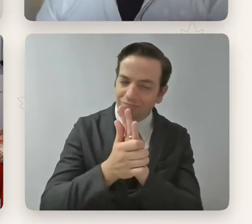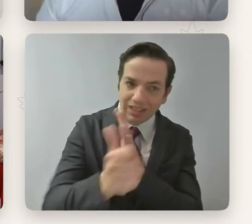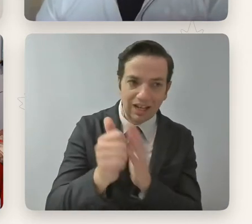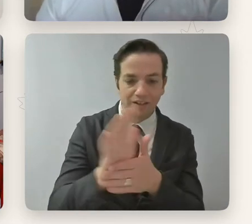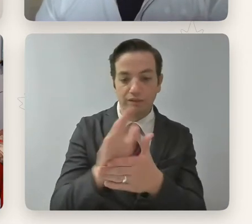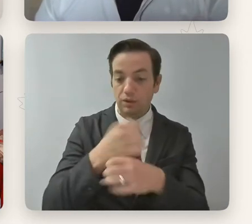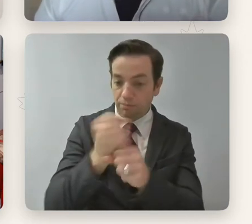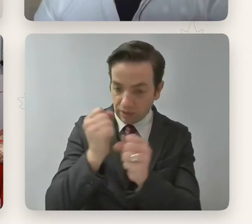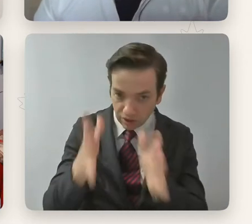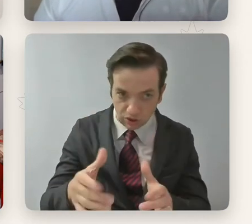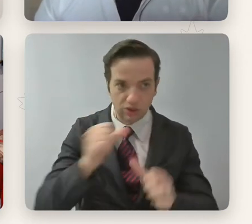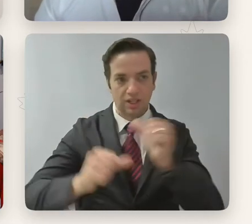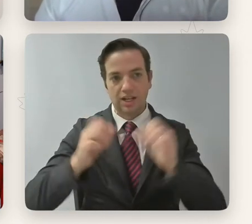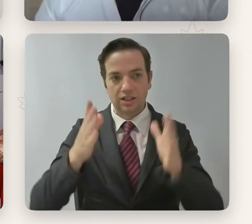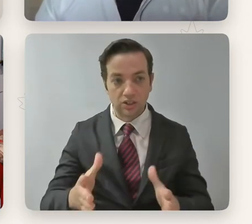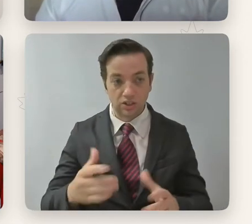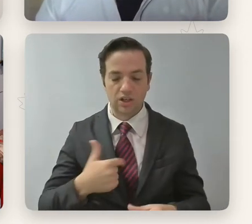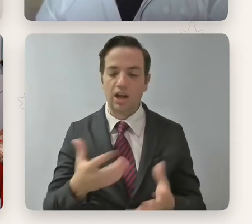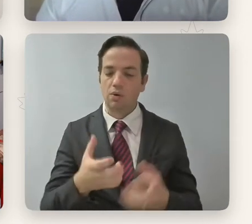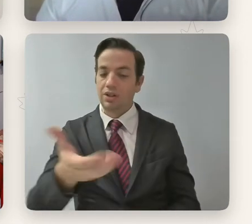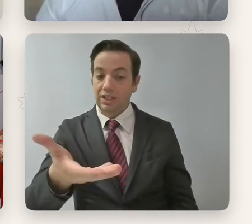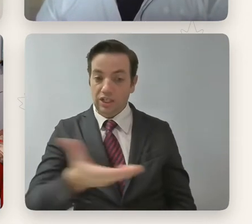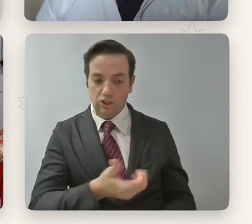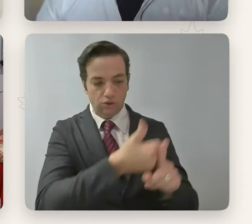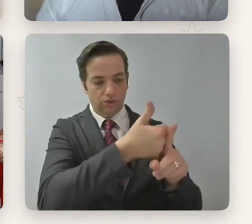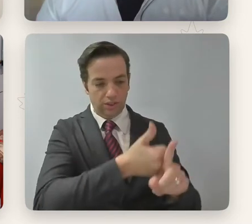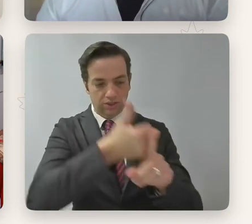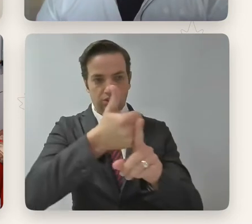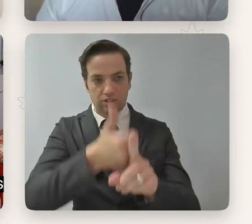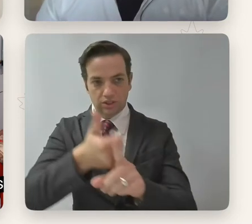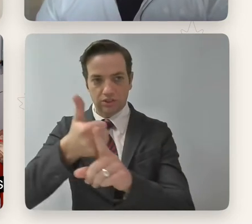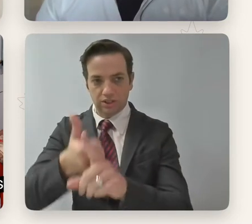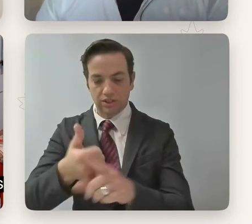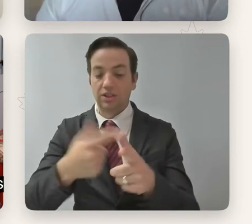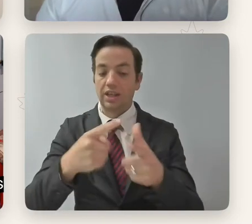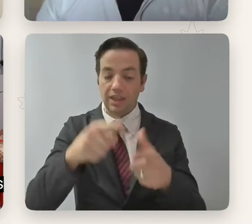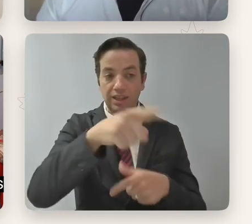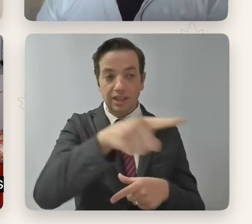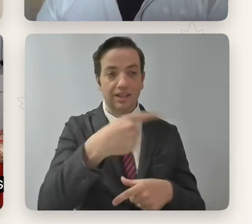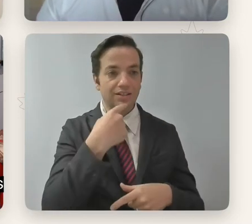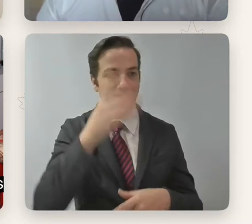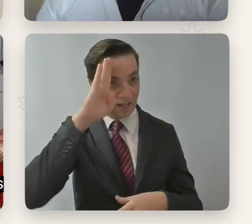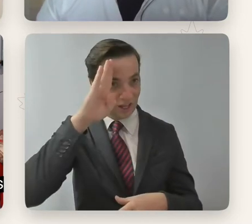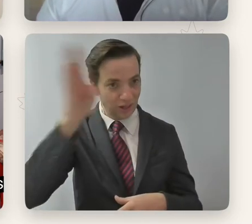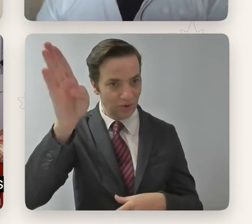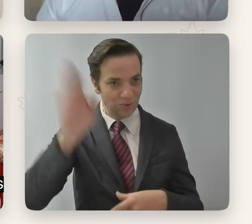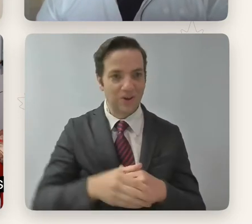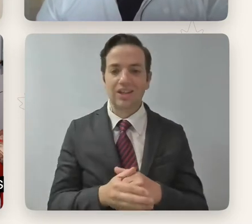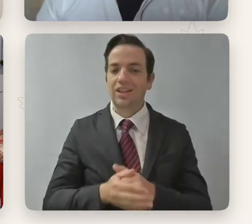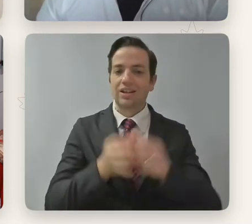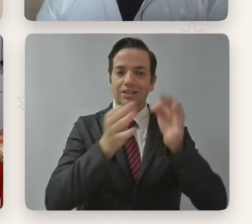just introduce each of them one by one and to ask each of them to say hello and to quickly visually describe themselves and their surroundings.